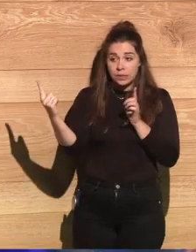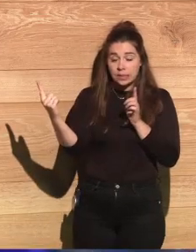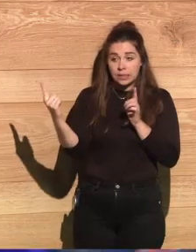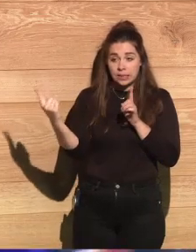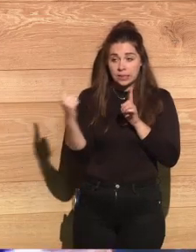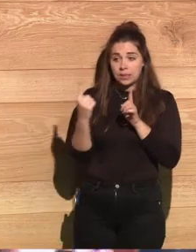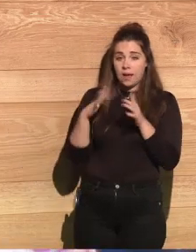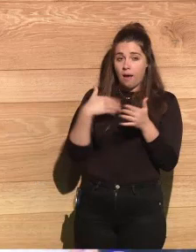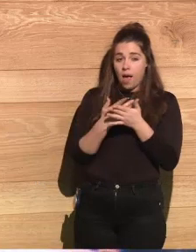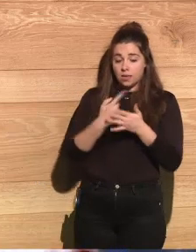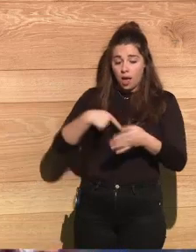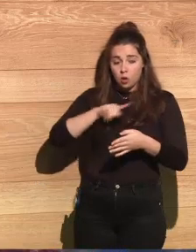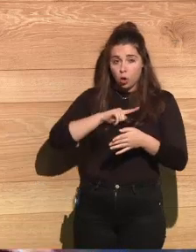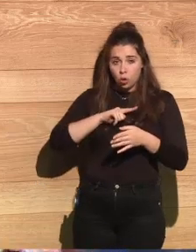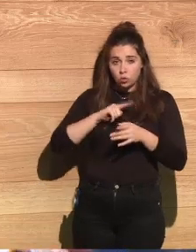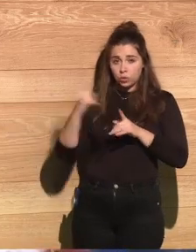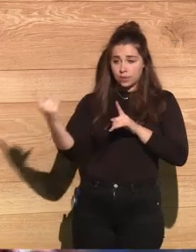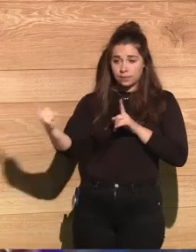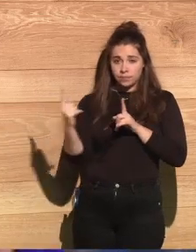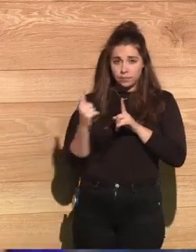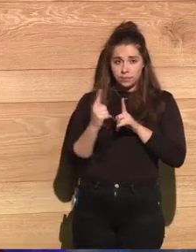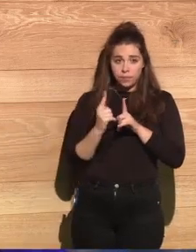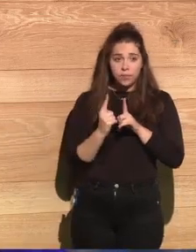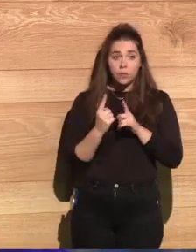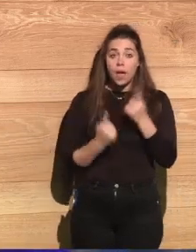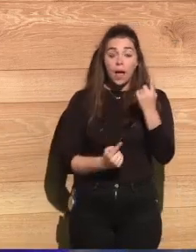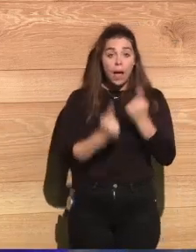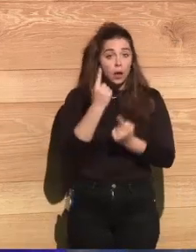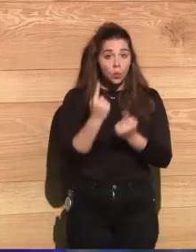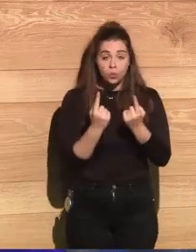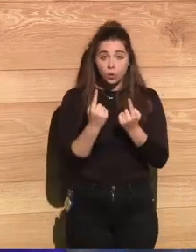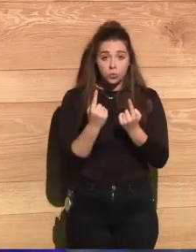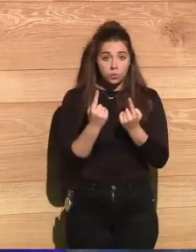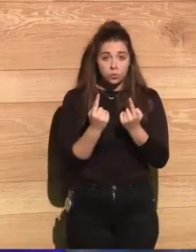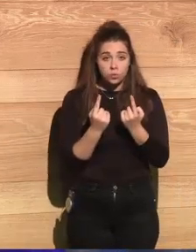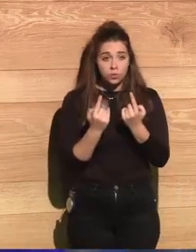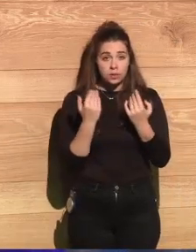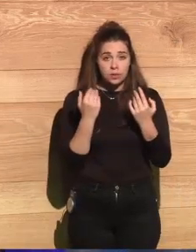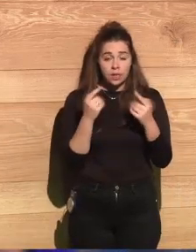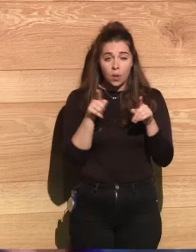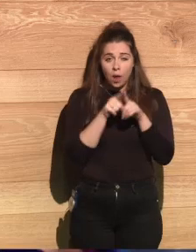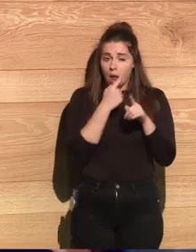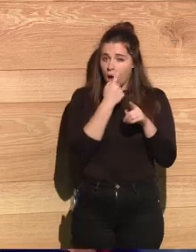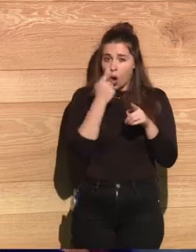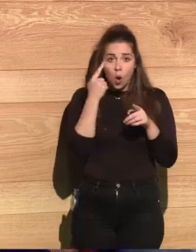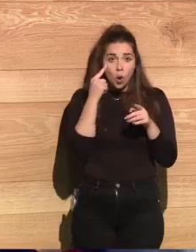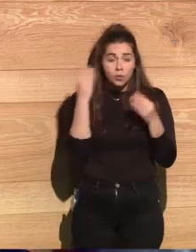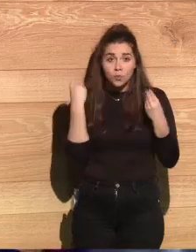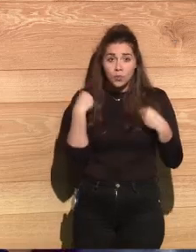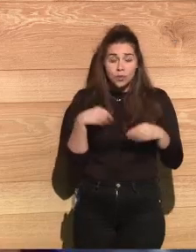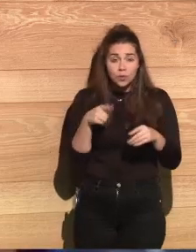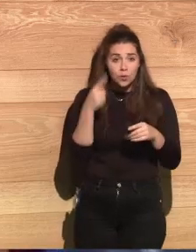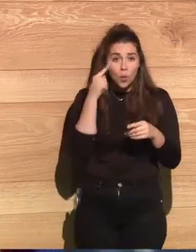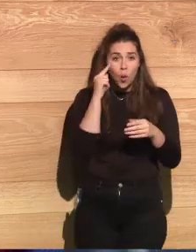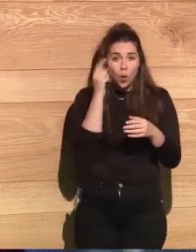And some were carrying their own eyeballs in their hands. Parts of the